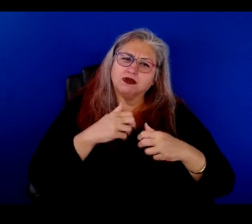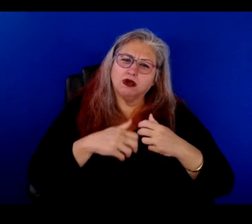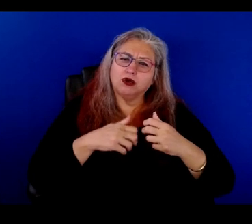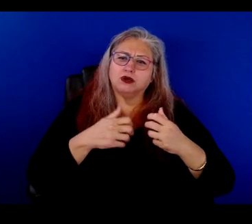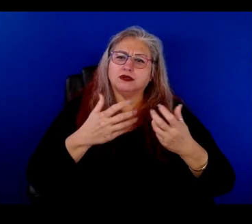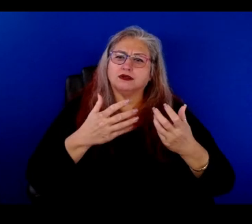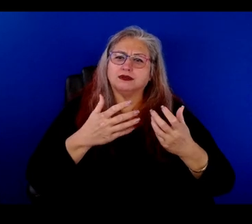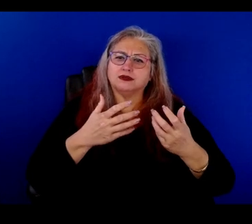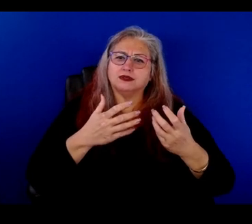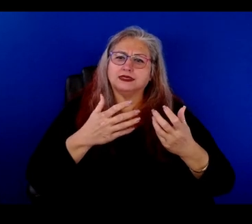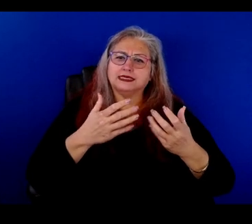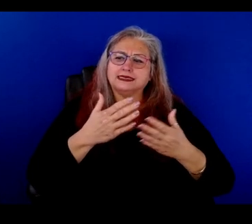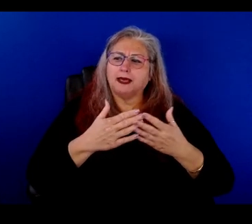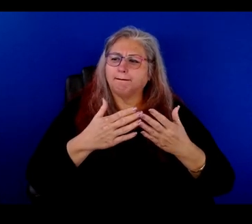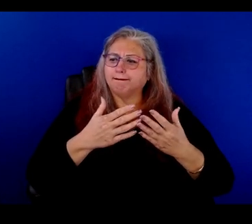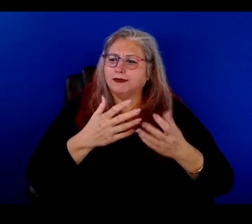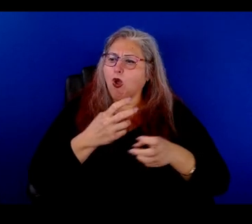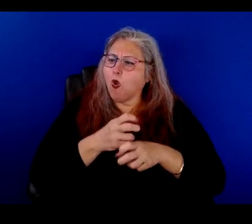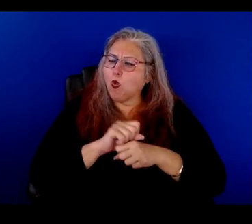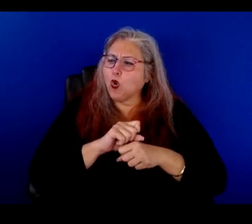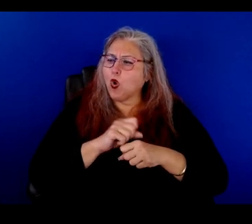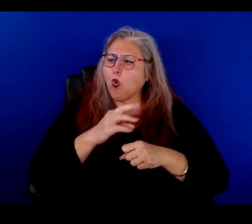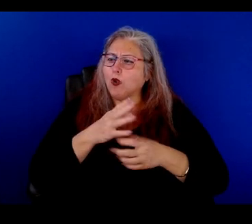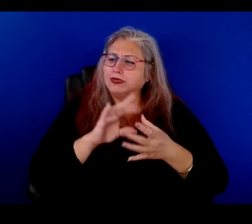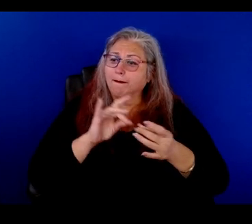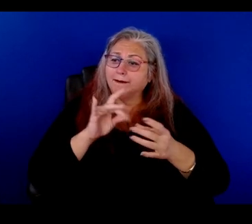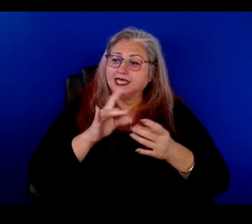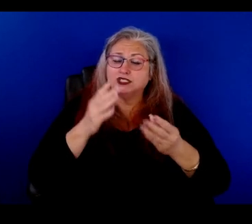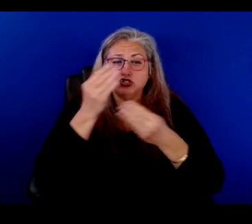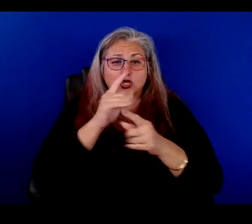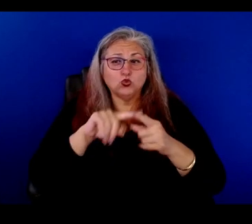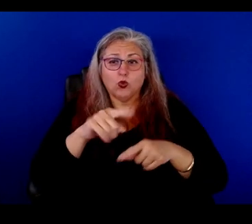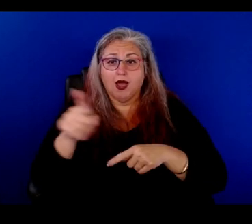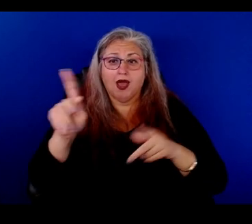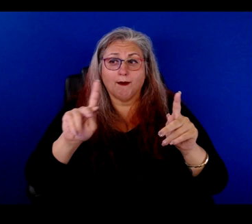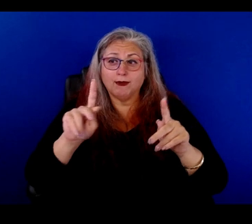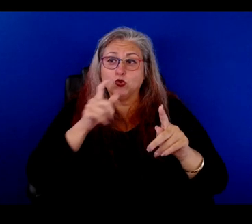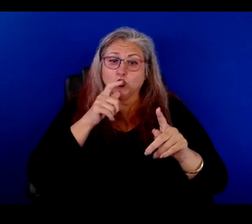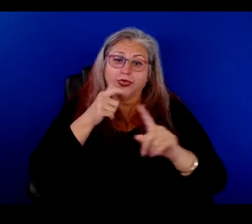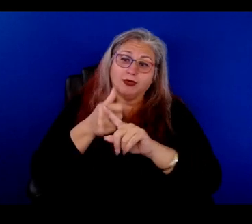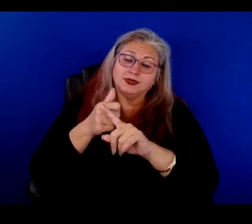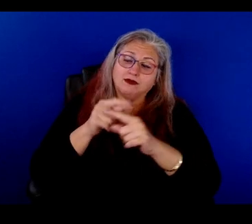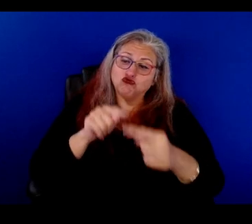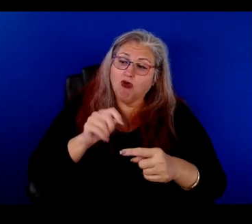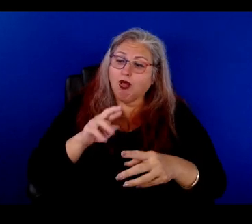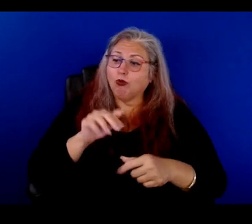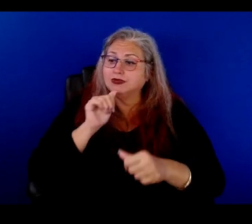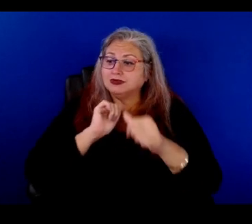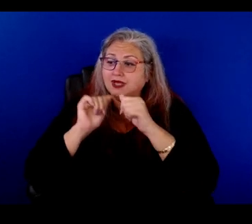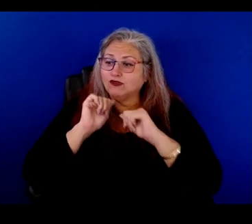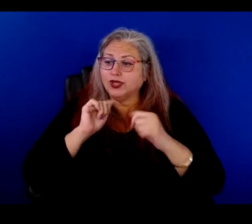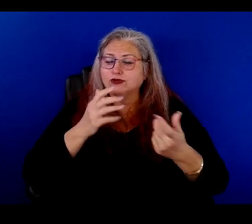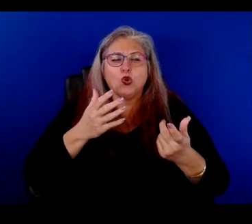of aquellos temples that were, I don't know, anything, a message that you want to give out there that somebody else might be struggling with or suffering with. And just,